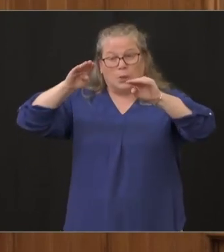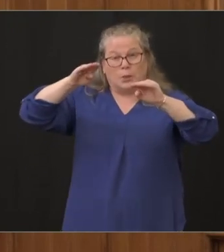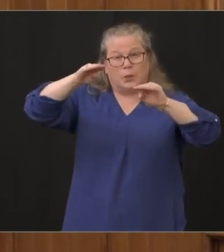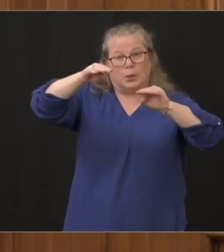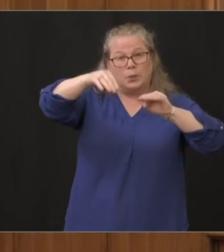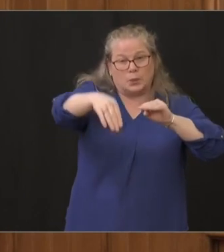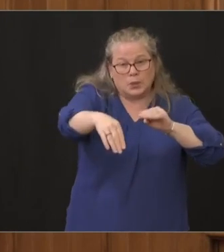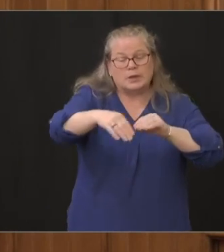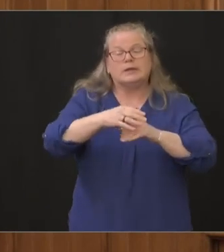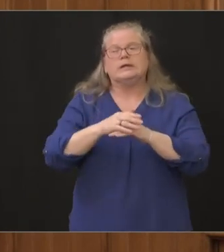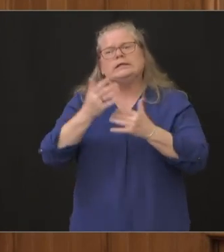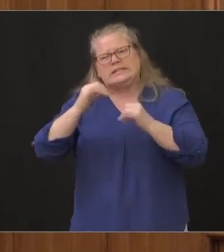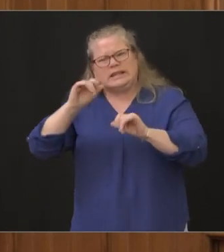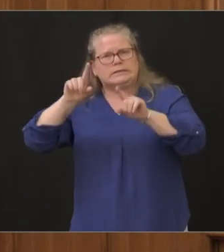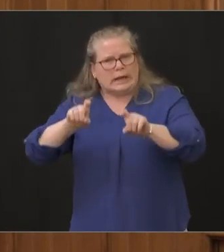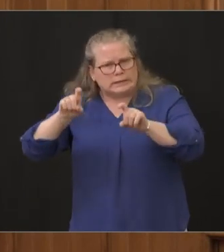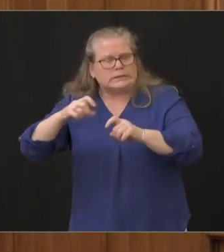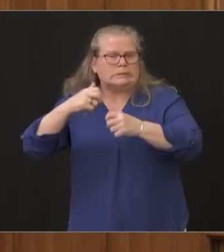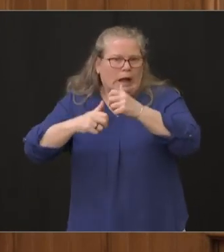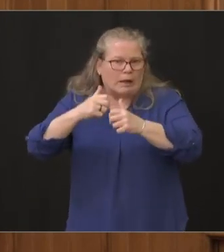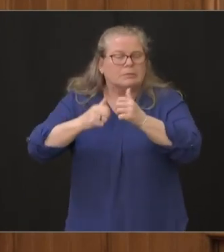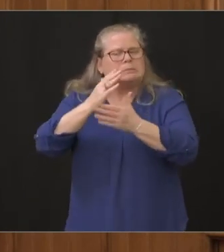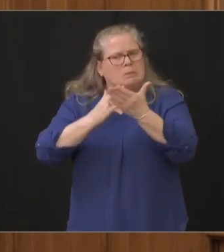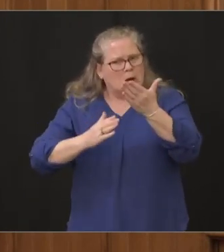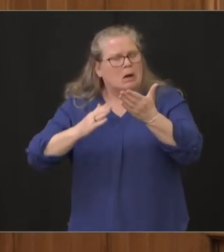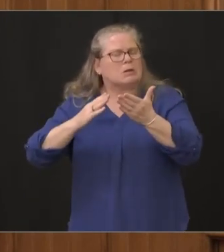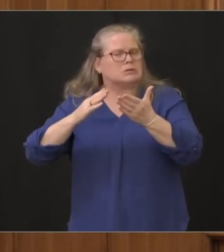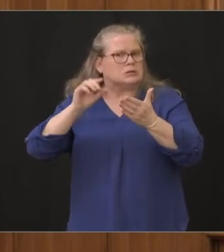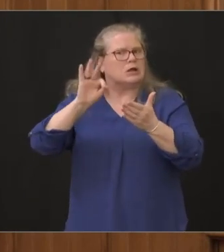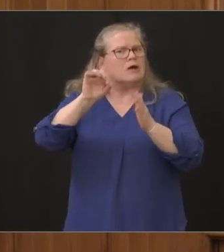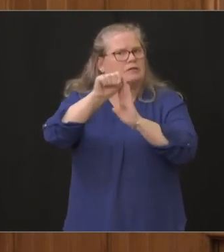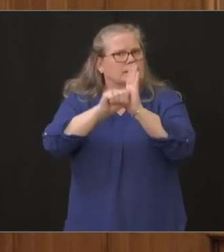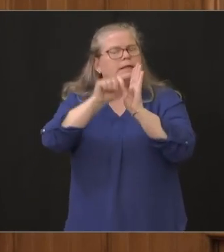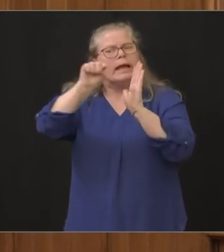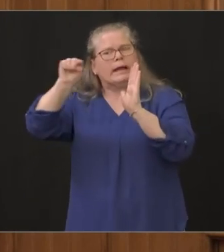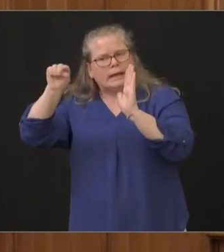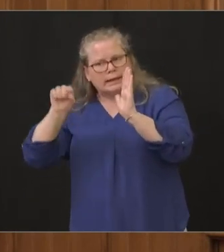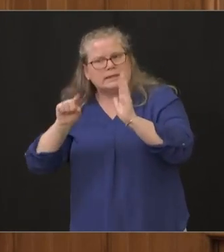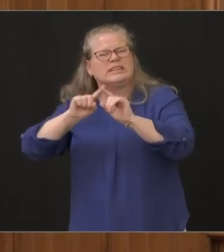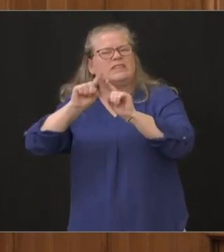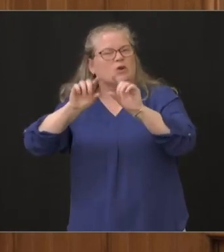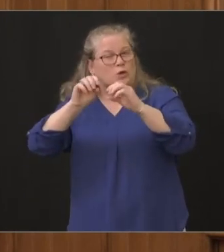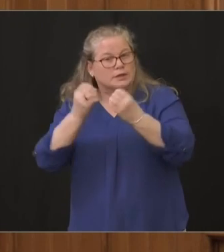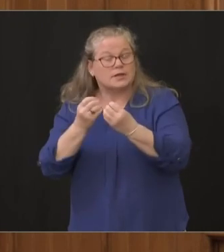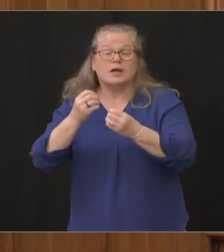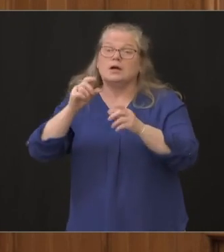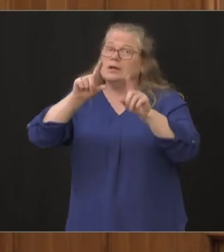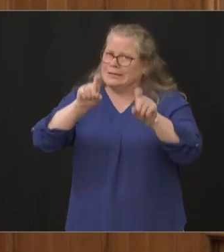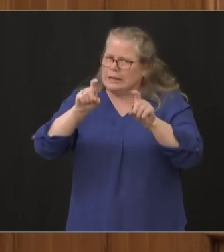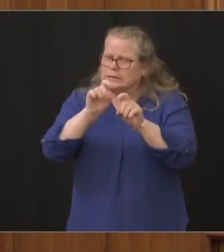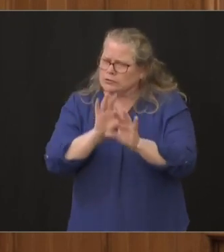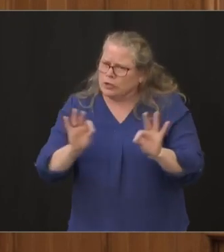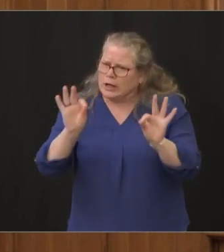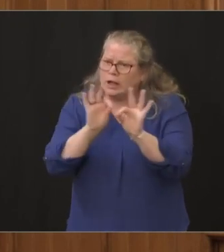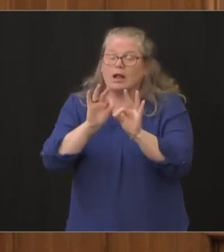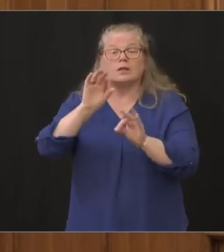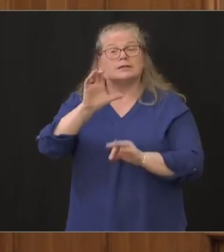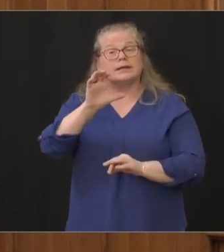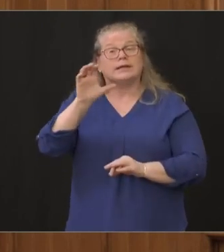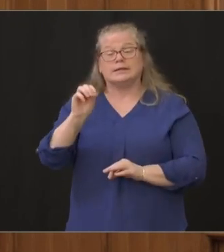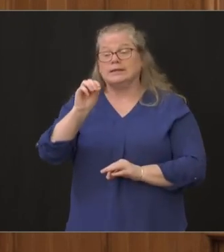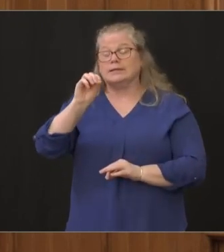testing is critical and when you look at what the CDC guidelines are today testing relative to